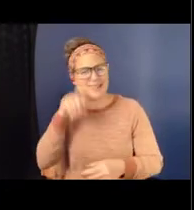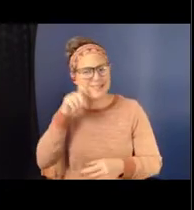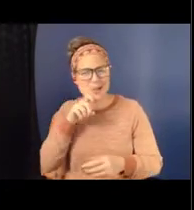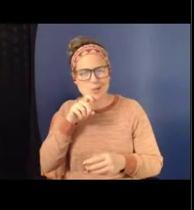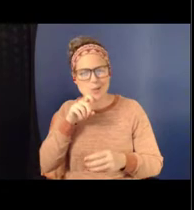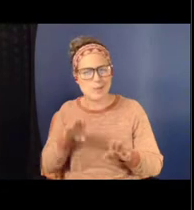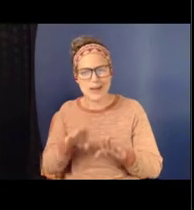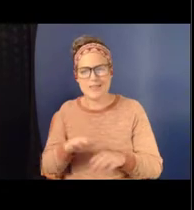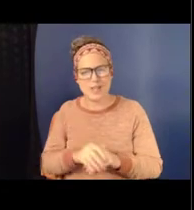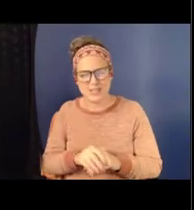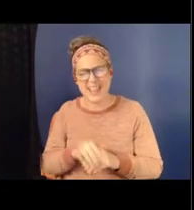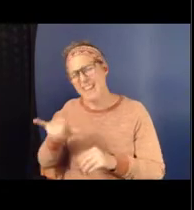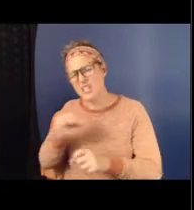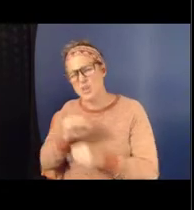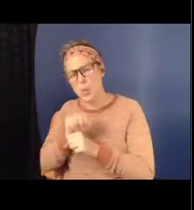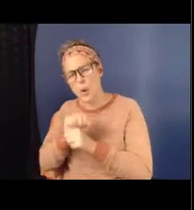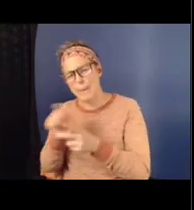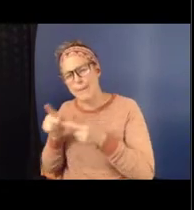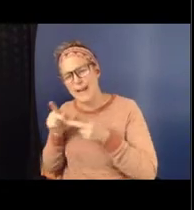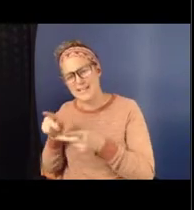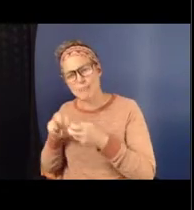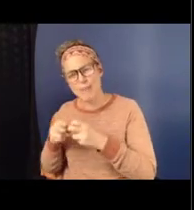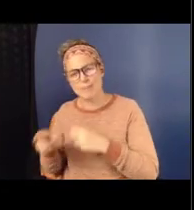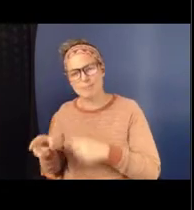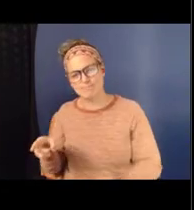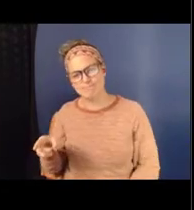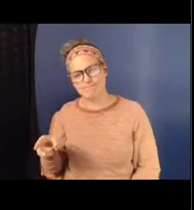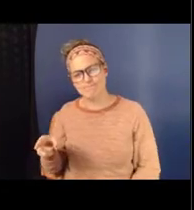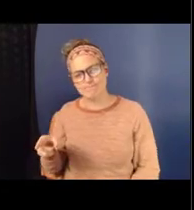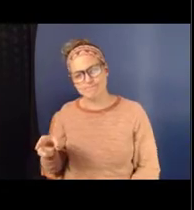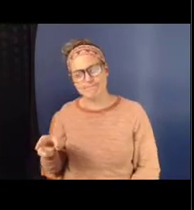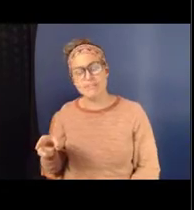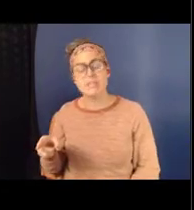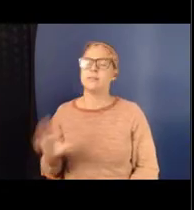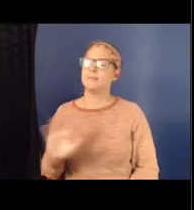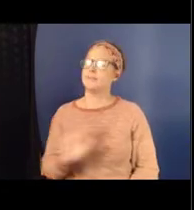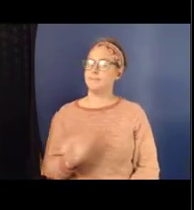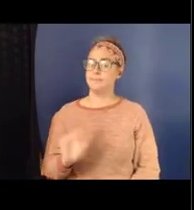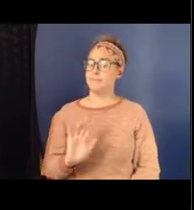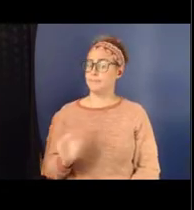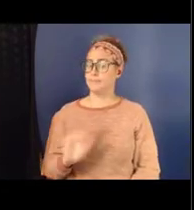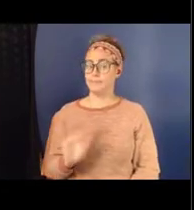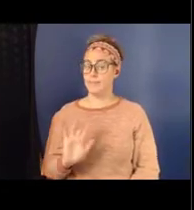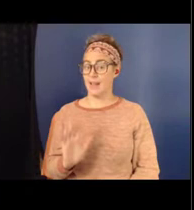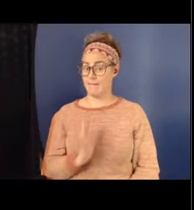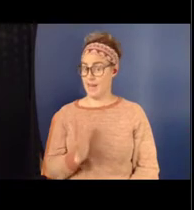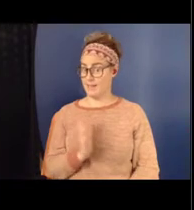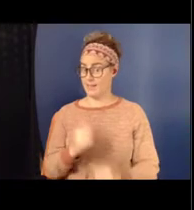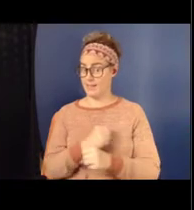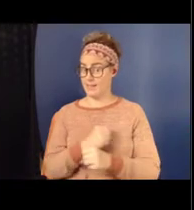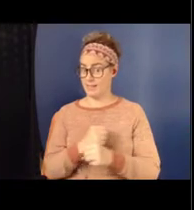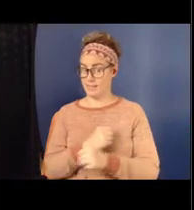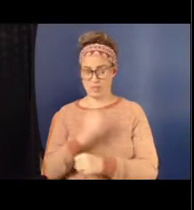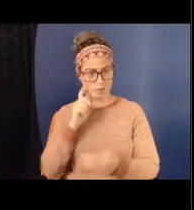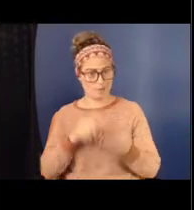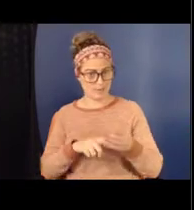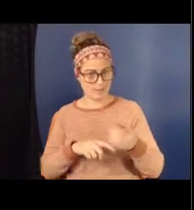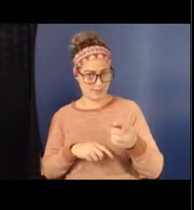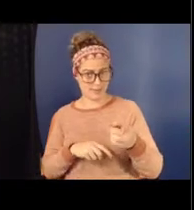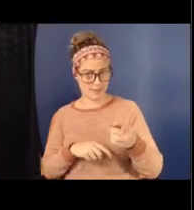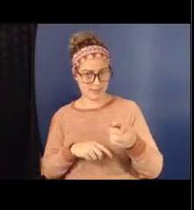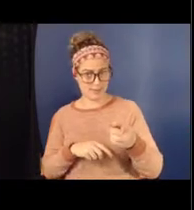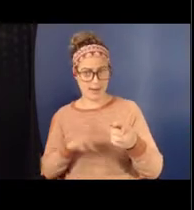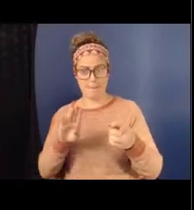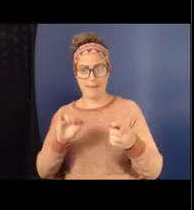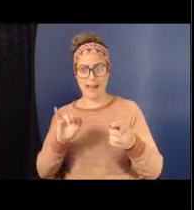this because when we do fancy statistics, we find that 12% of both, you know, this is a binary sense. We didn't